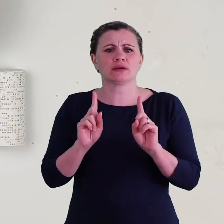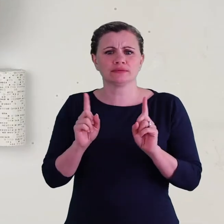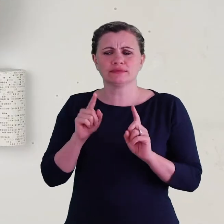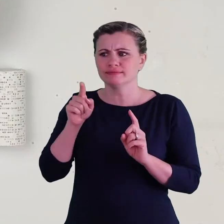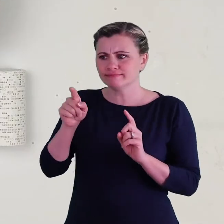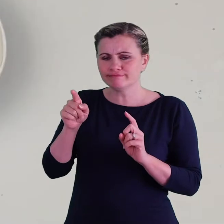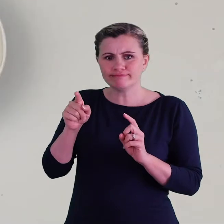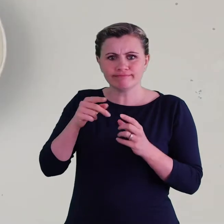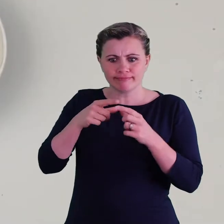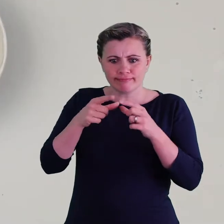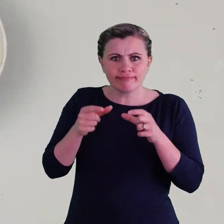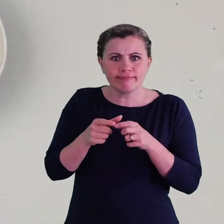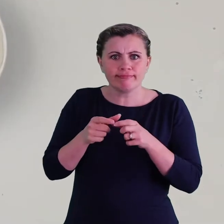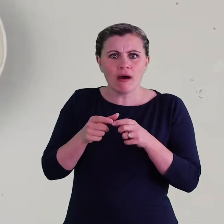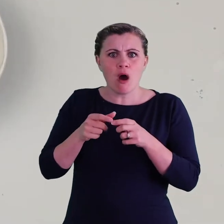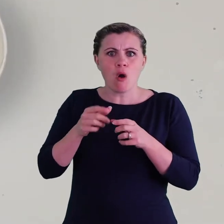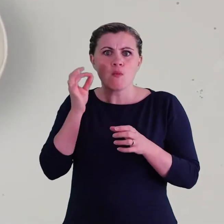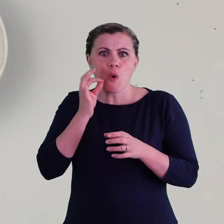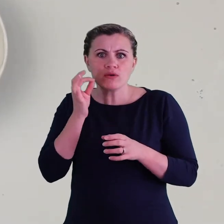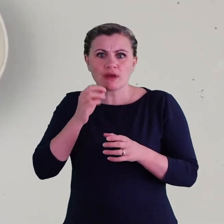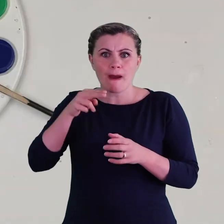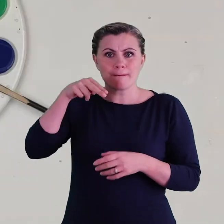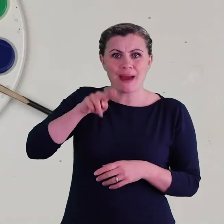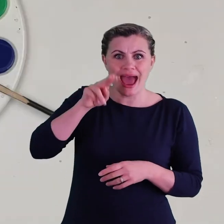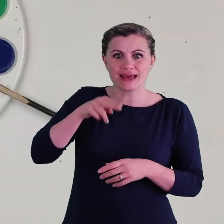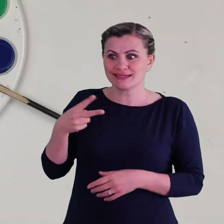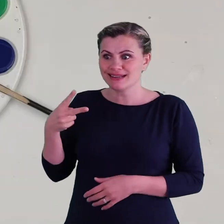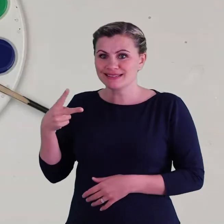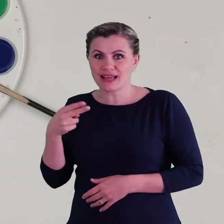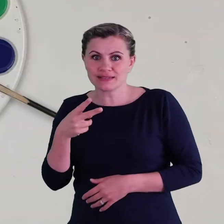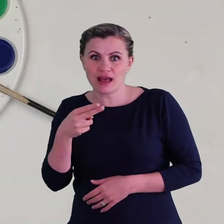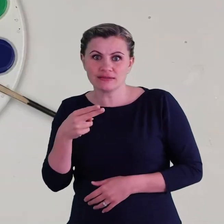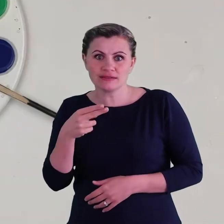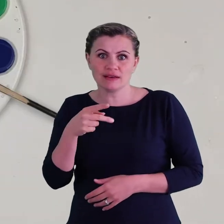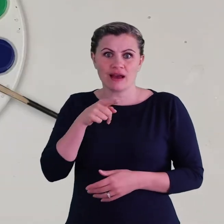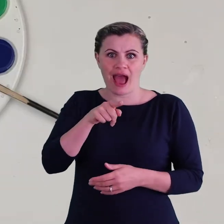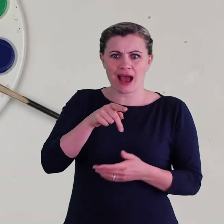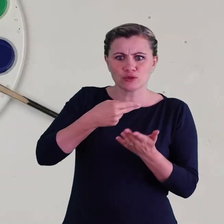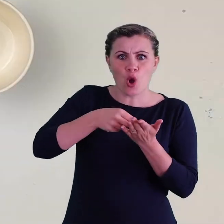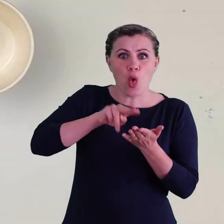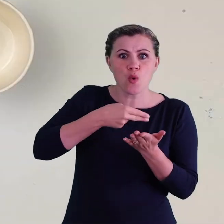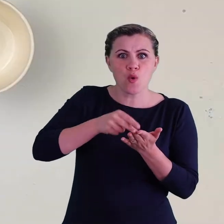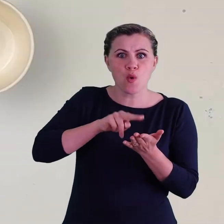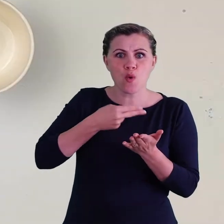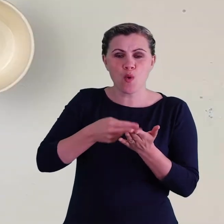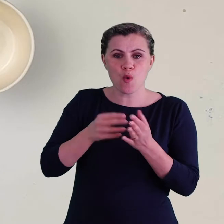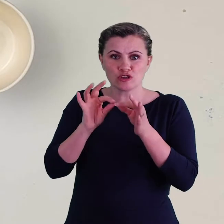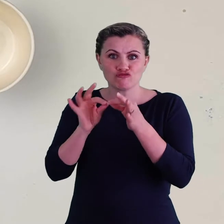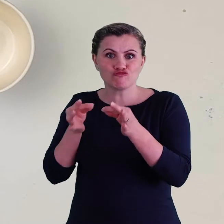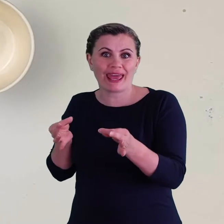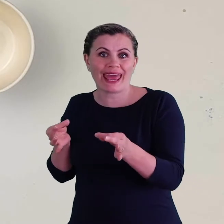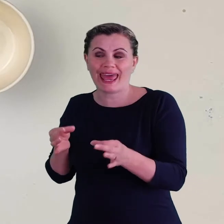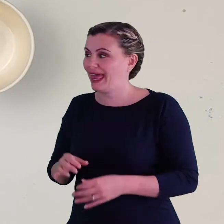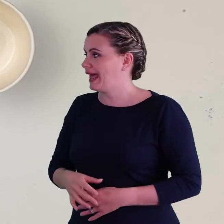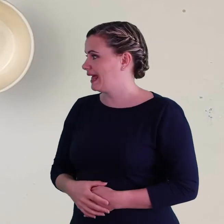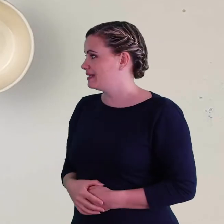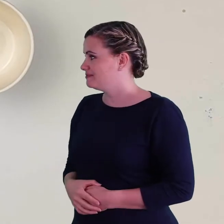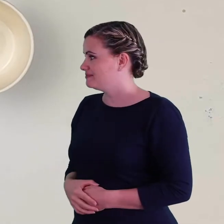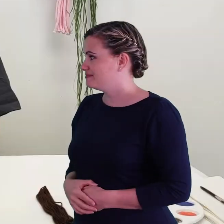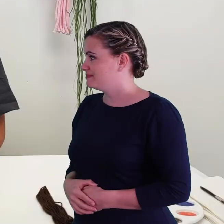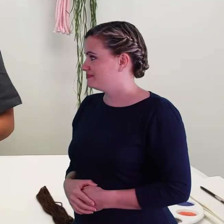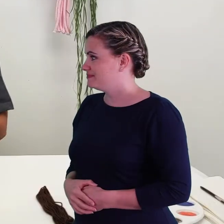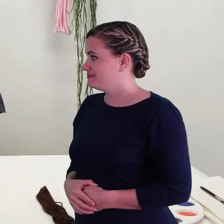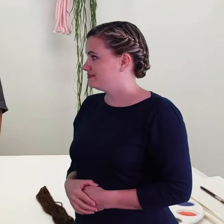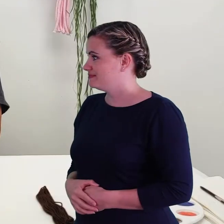into strips, half a cup of water, some paint to decorate your puppet and some string and glue for hair.